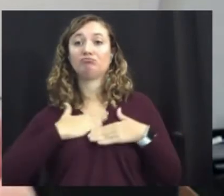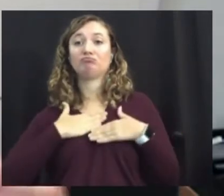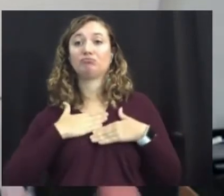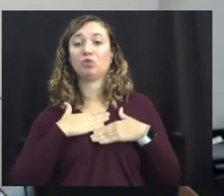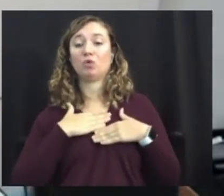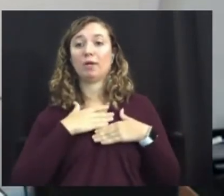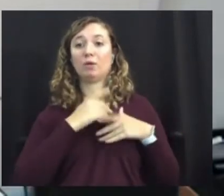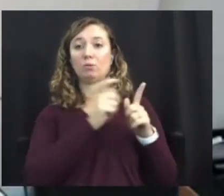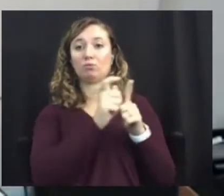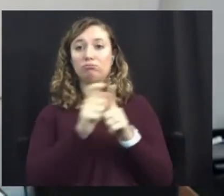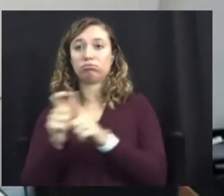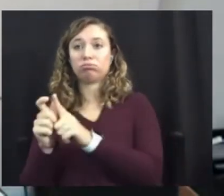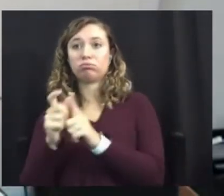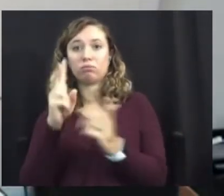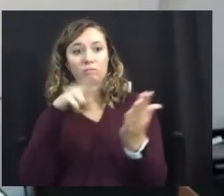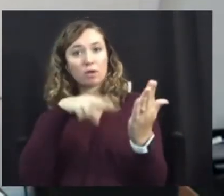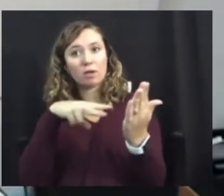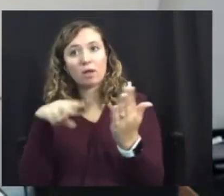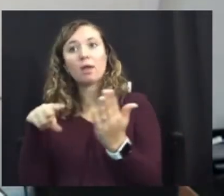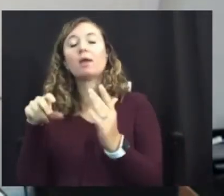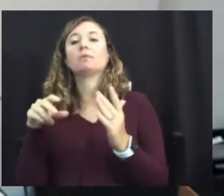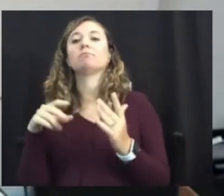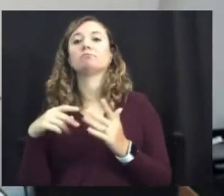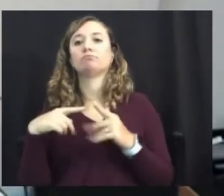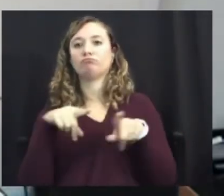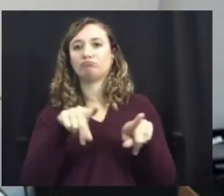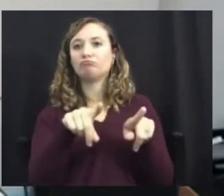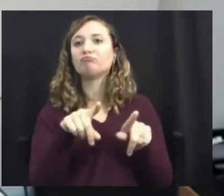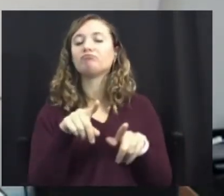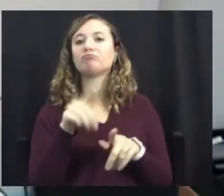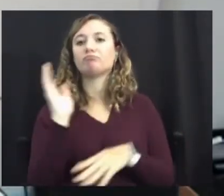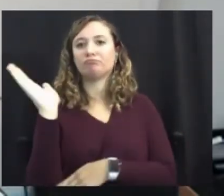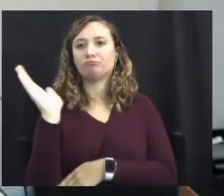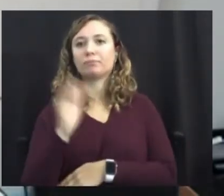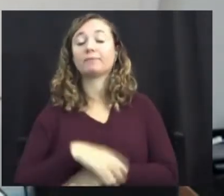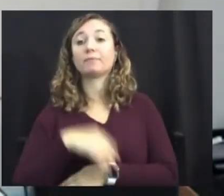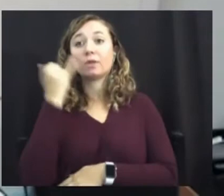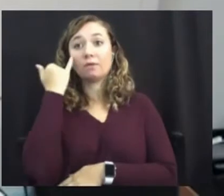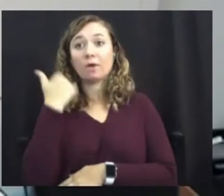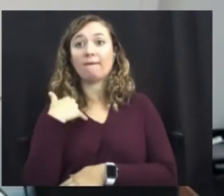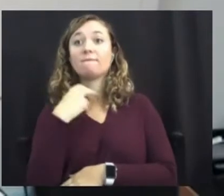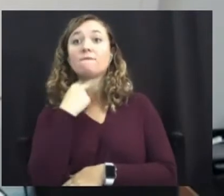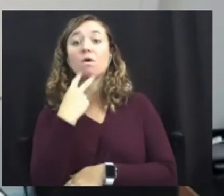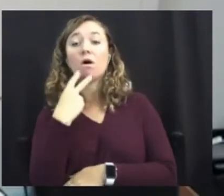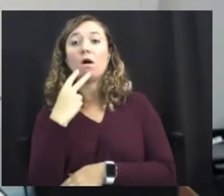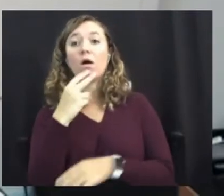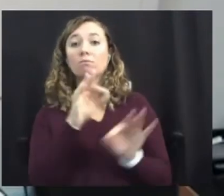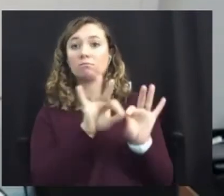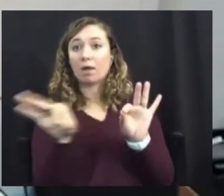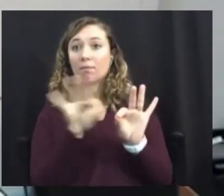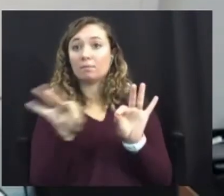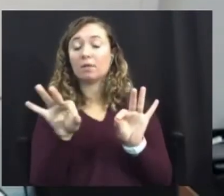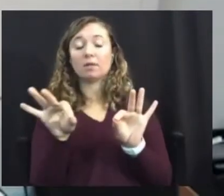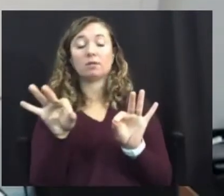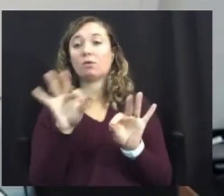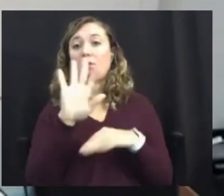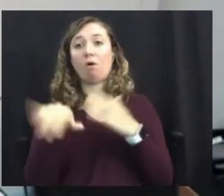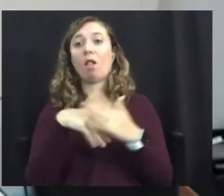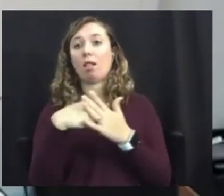to read what is happening and also have that if you have voice captioning that comes along with it or anything like that, it's available.